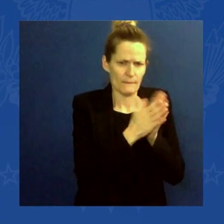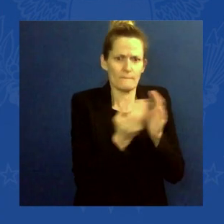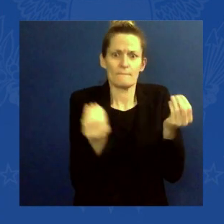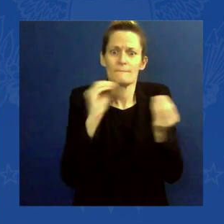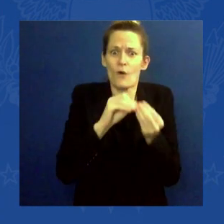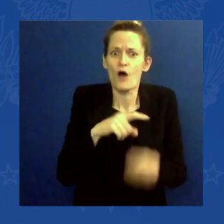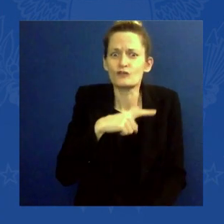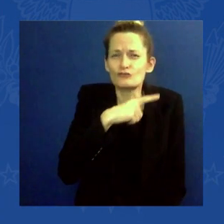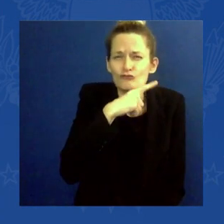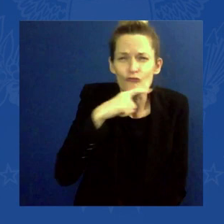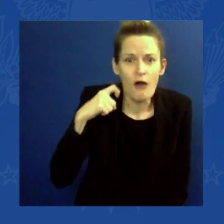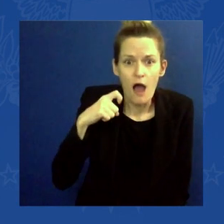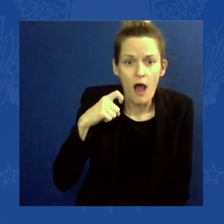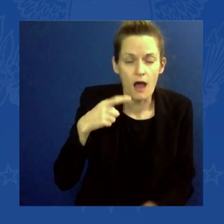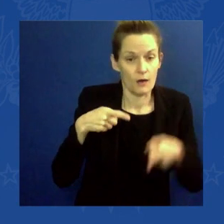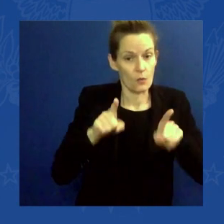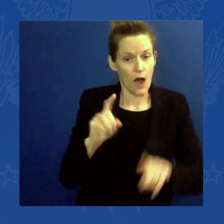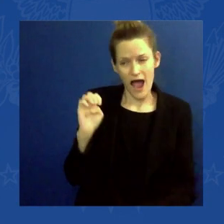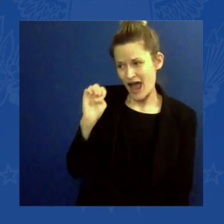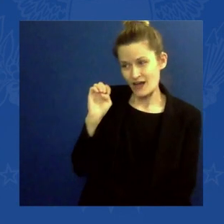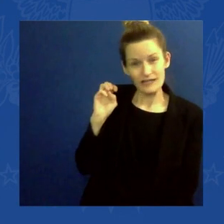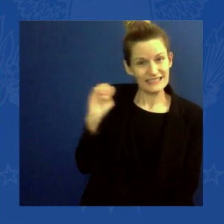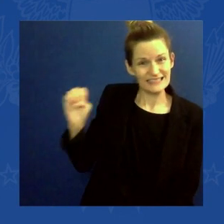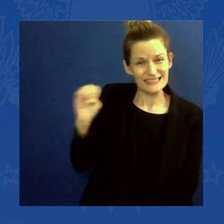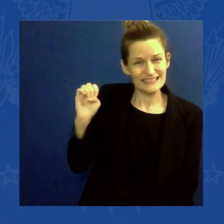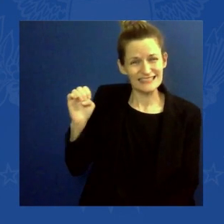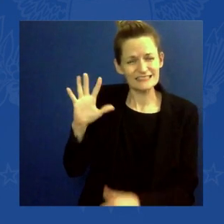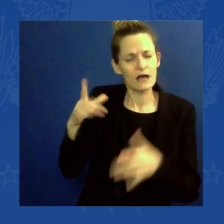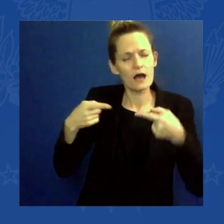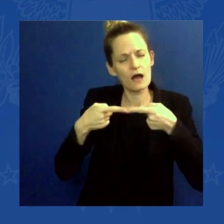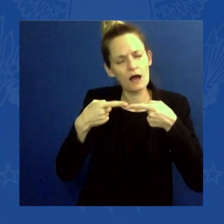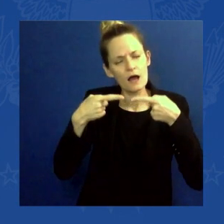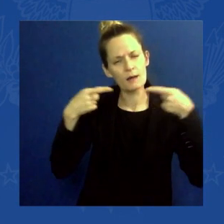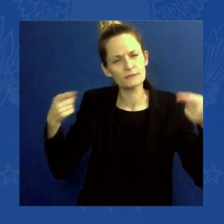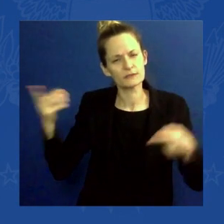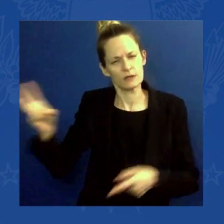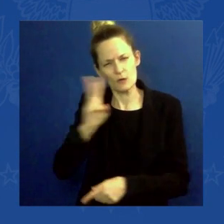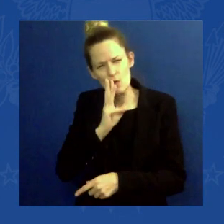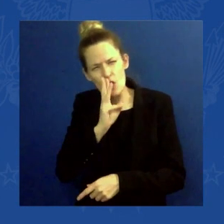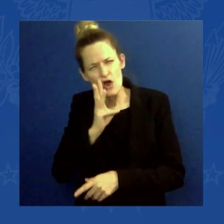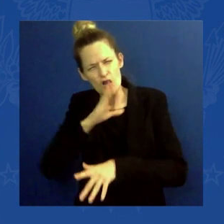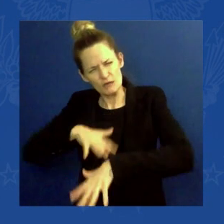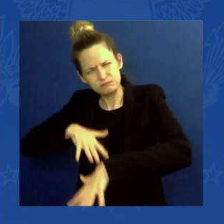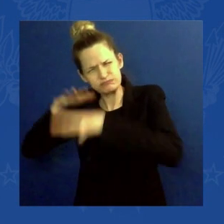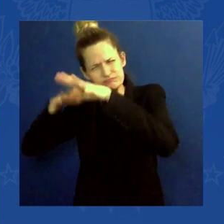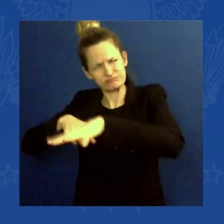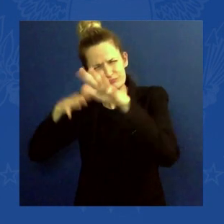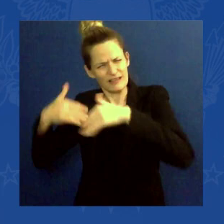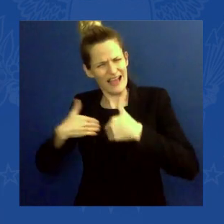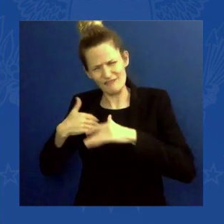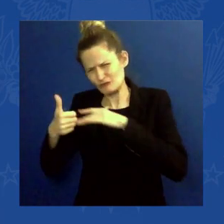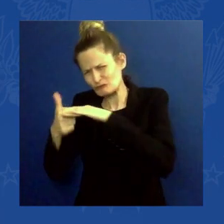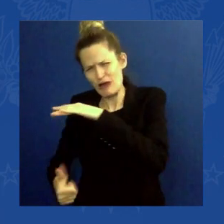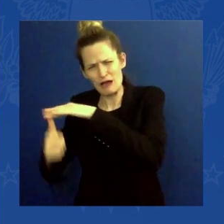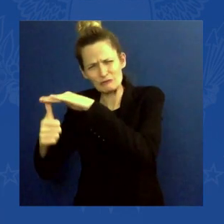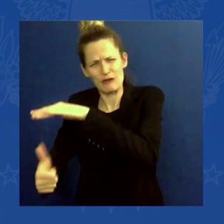wets are getting a lot wetter with atmospheric rivers and the consequences of warming, seas, and more intense